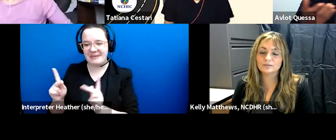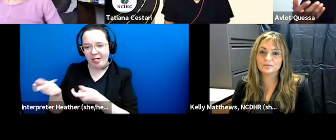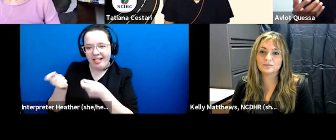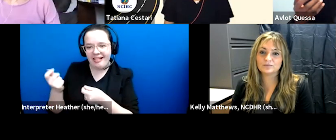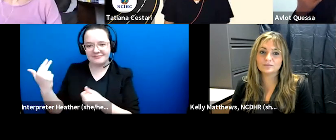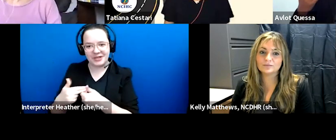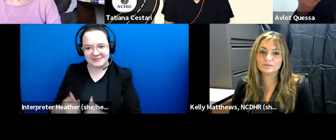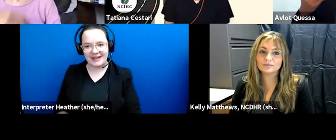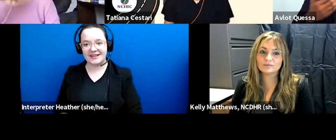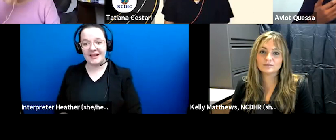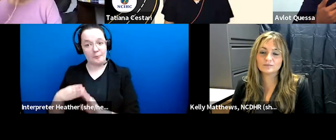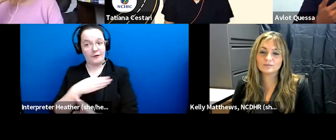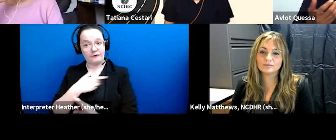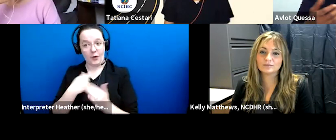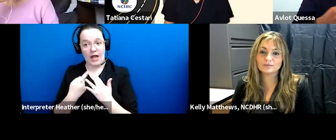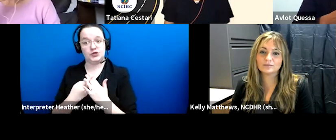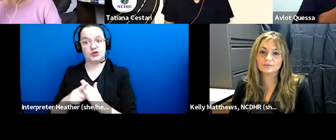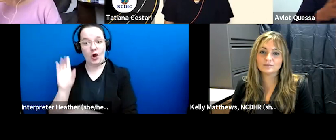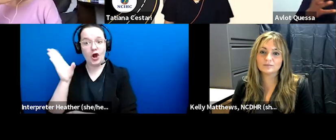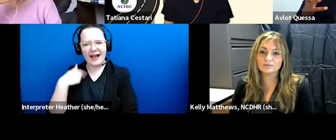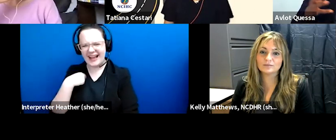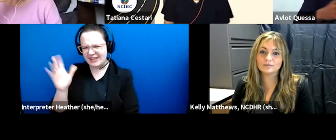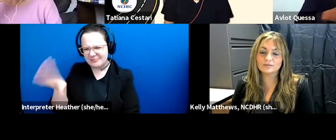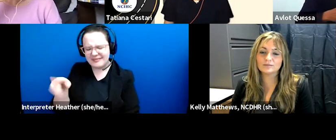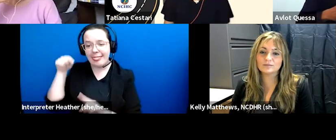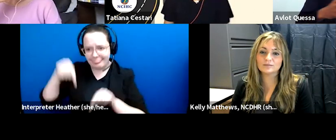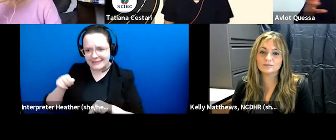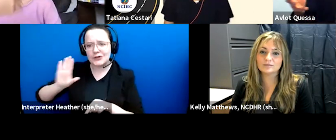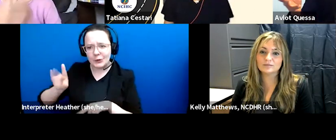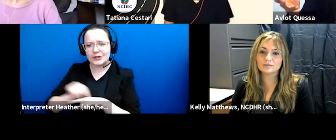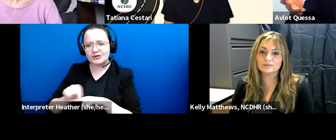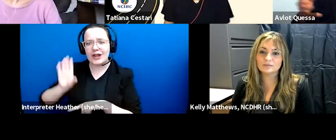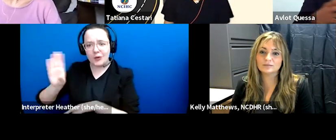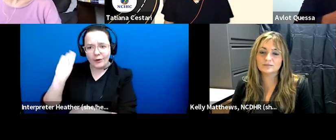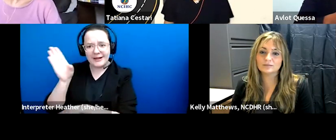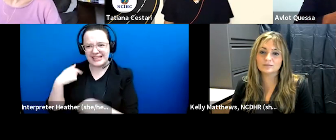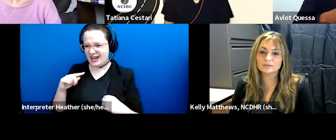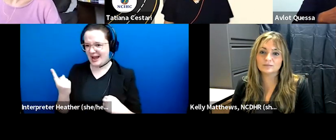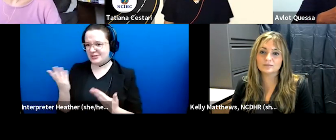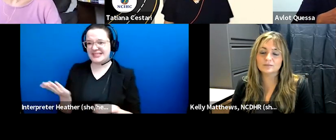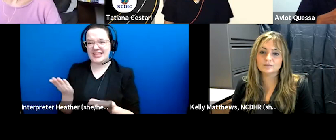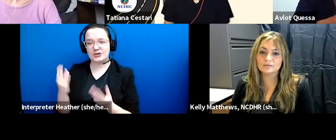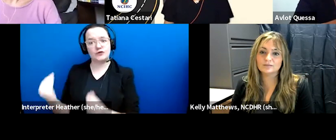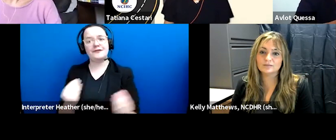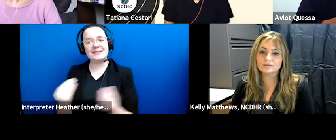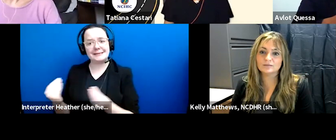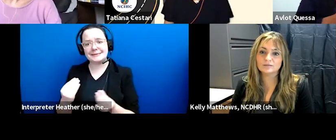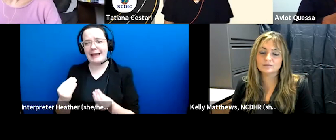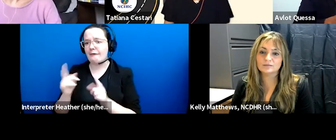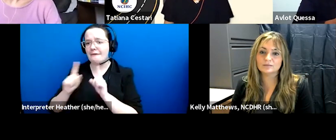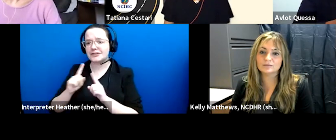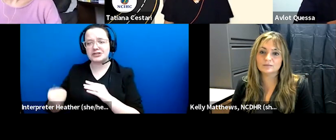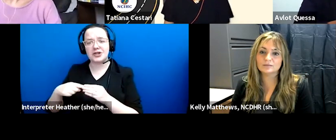before i even start i tell them this is your training this is your presentation i'm only here to facilitate this conversation about language access